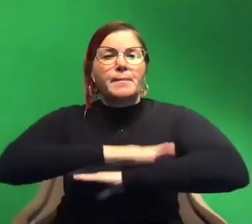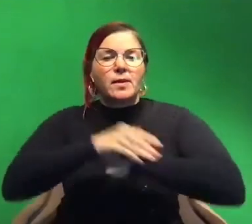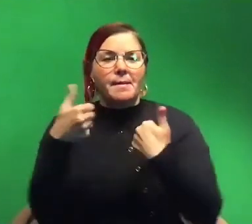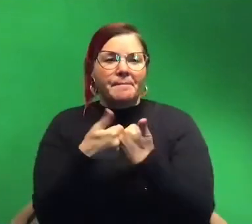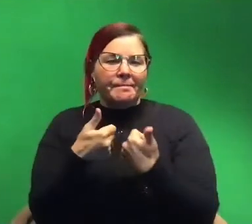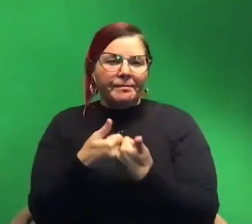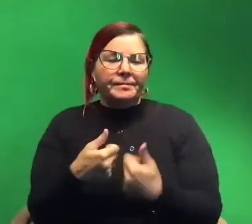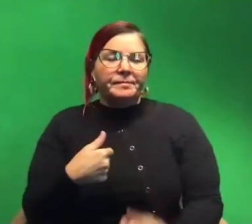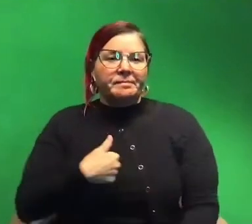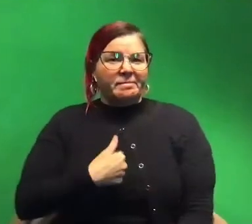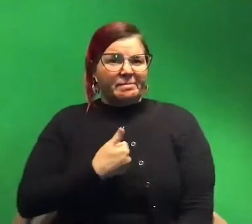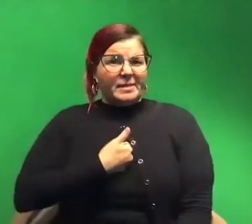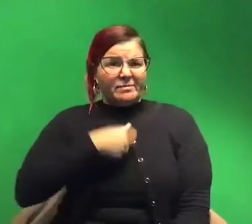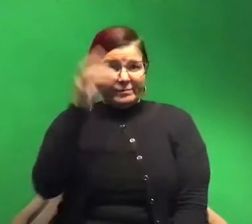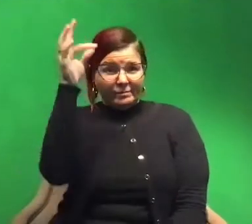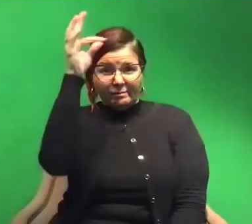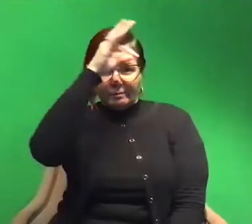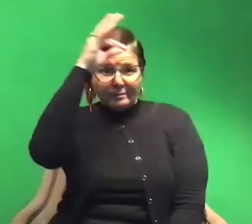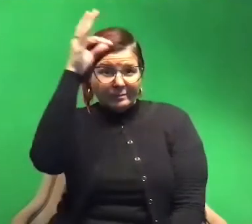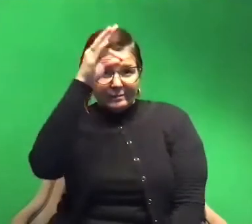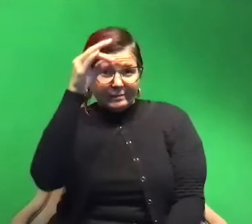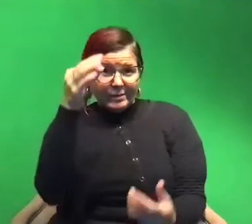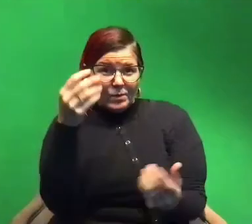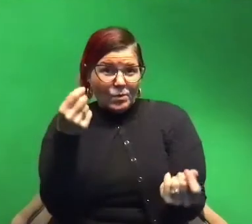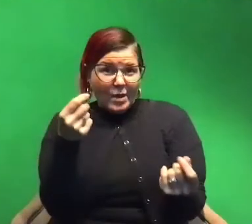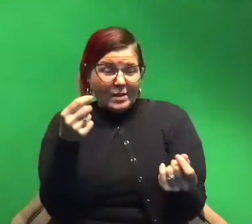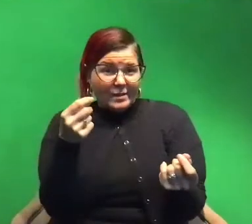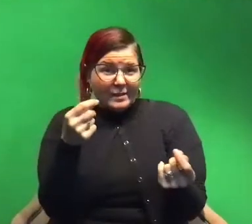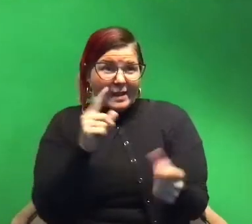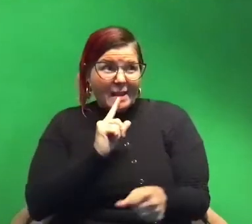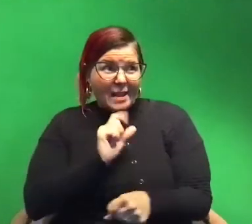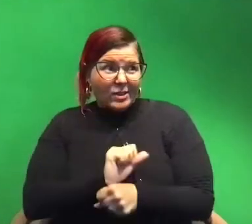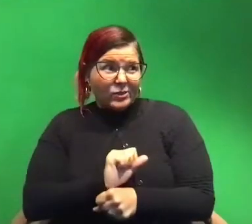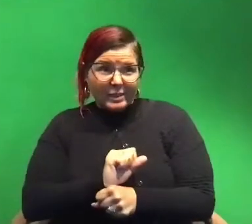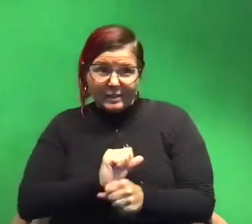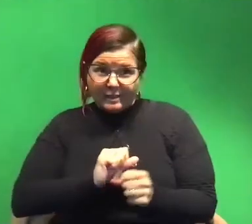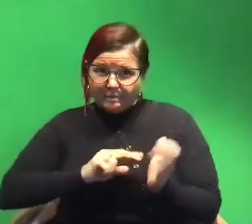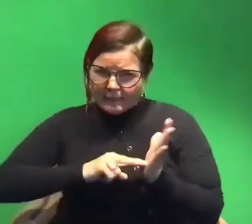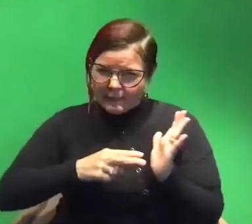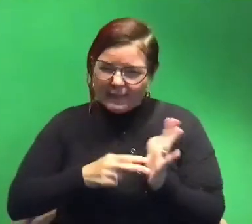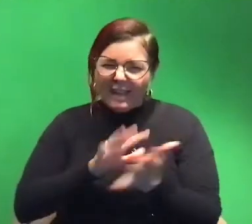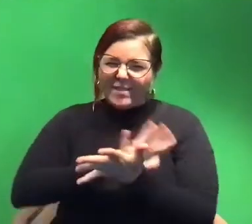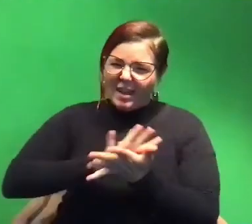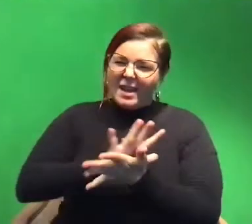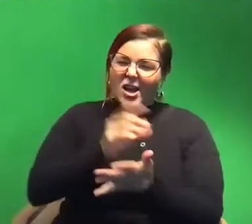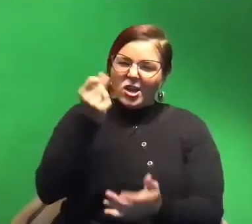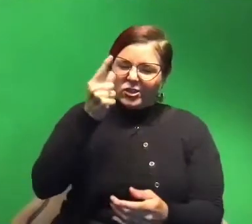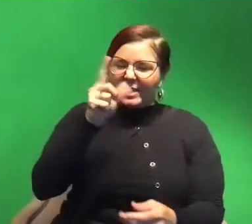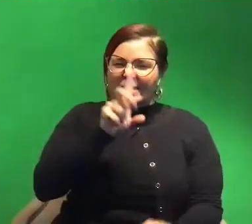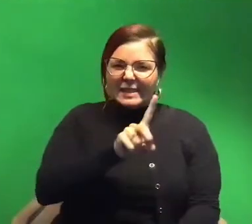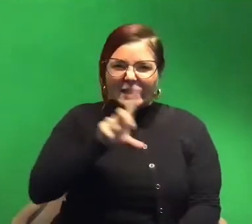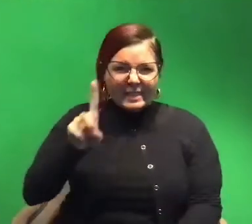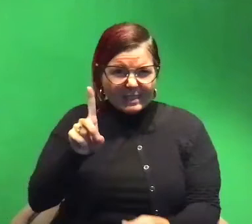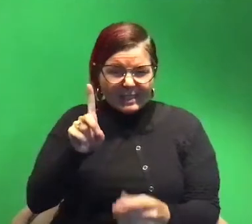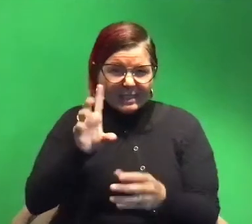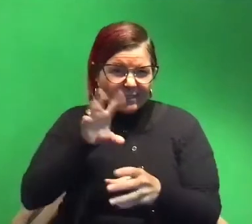I have no idea what tabletop gaming like actually is. Like I have a vague sense that Dungeons and Dragons has something to